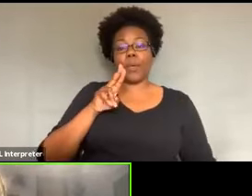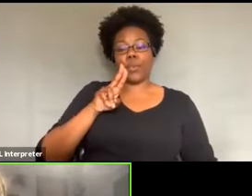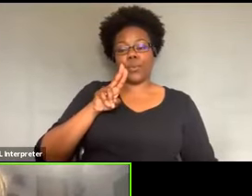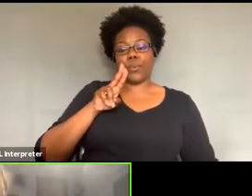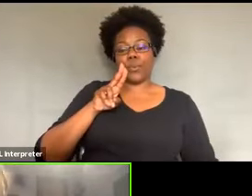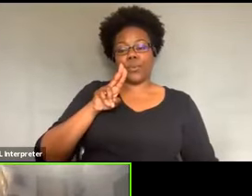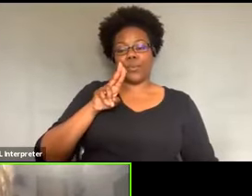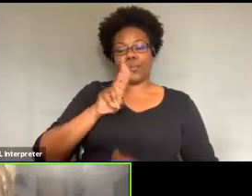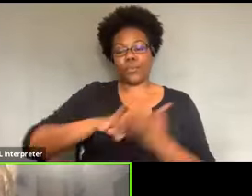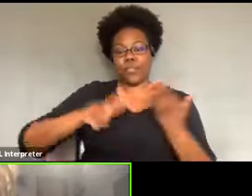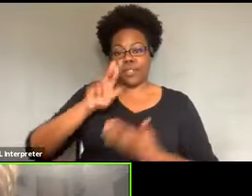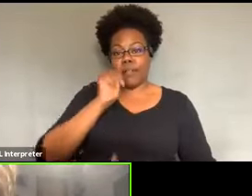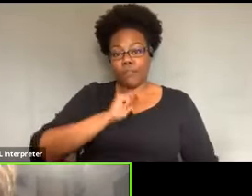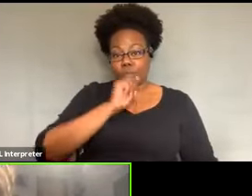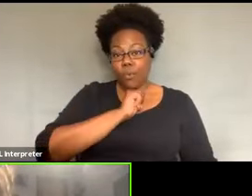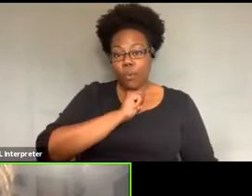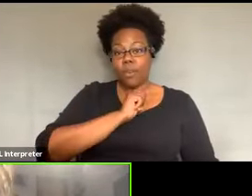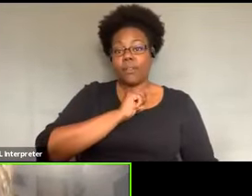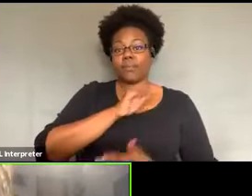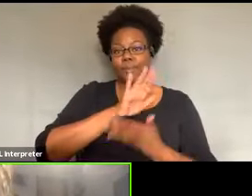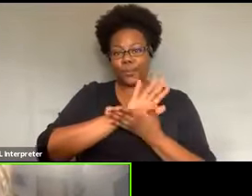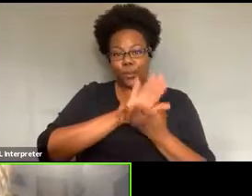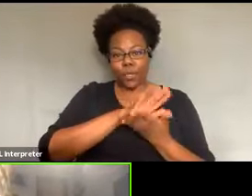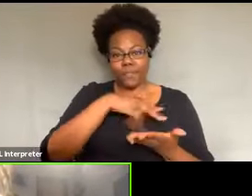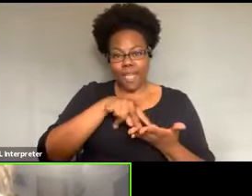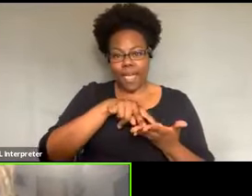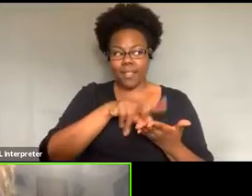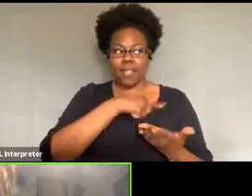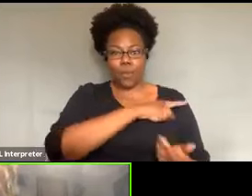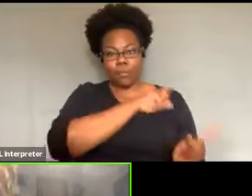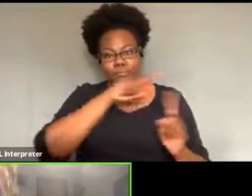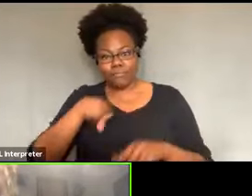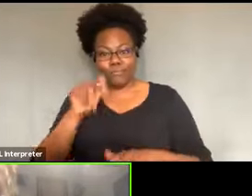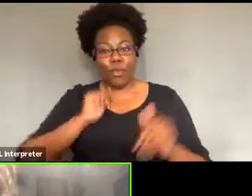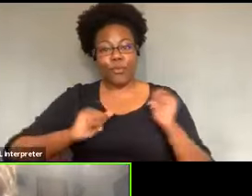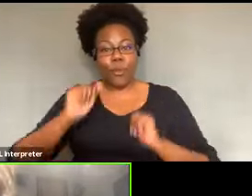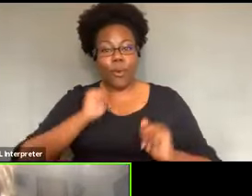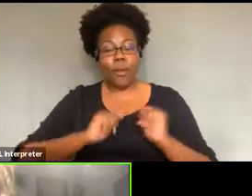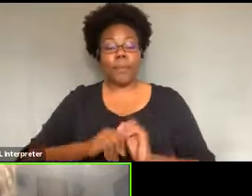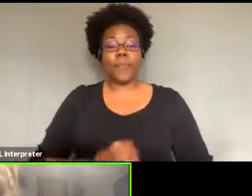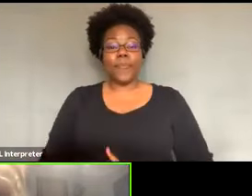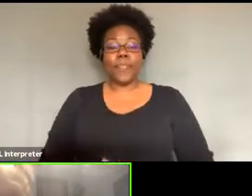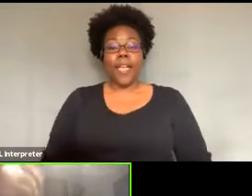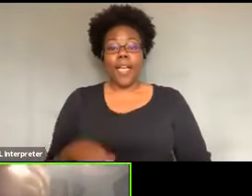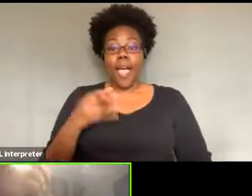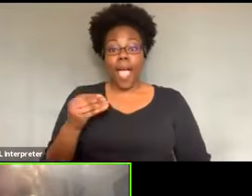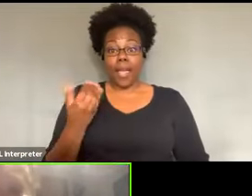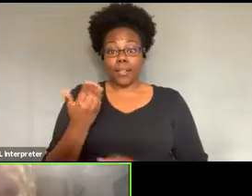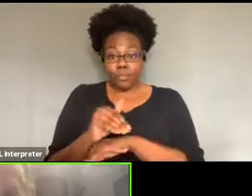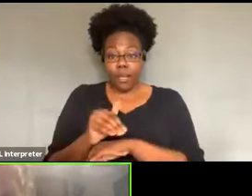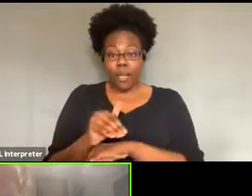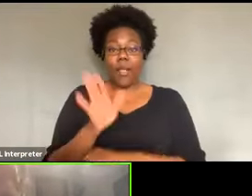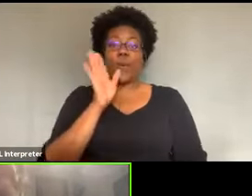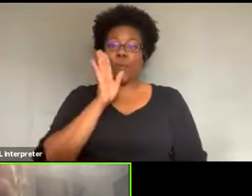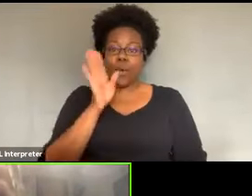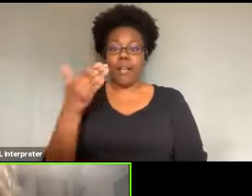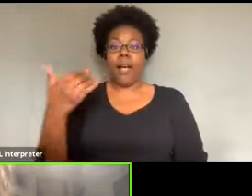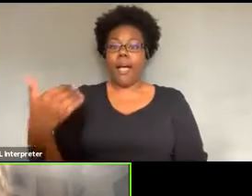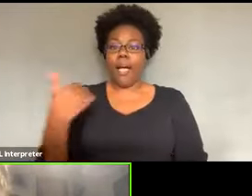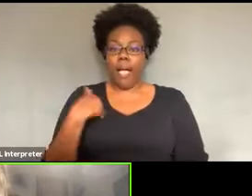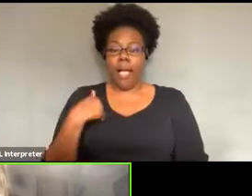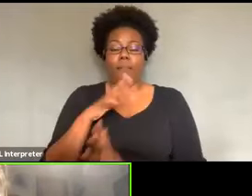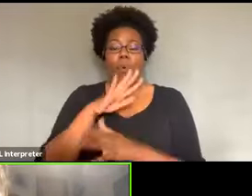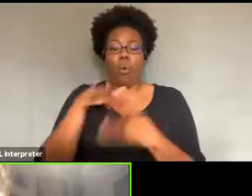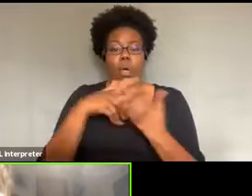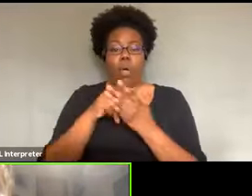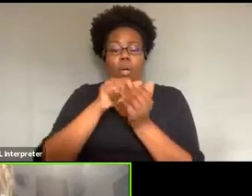anyone else that would like to kick in, we are still by this evening, we will have the exact format. We